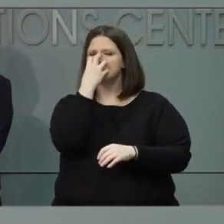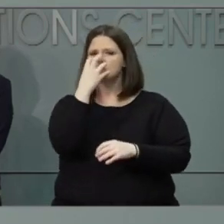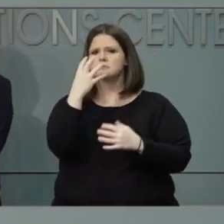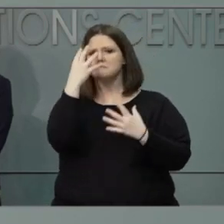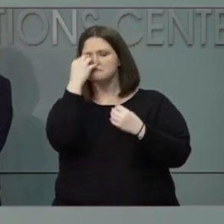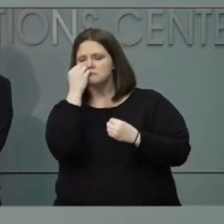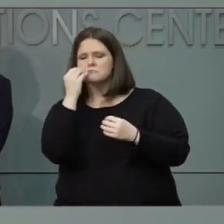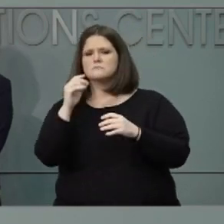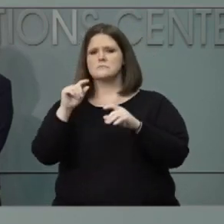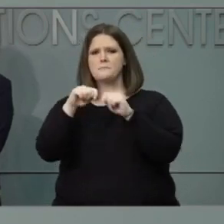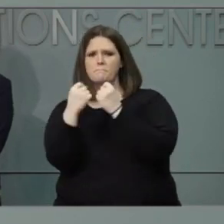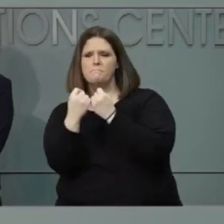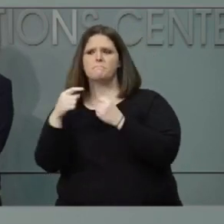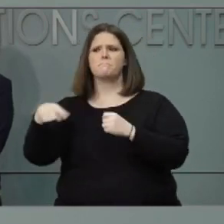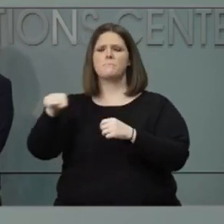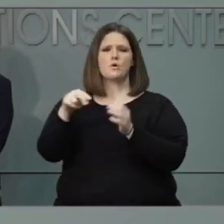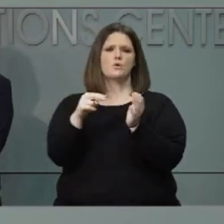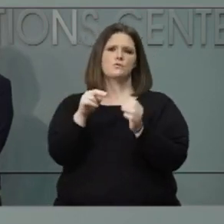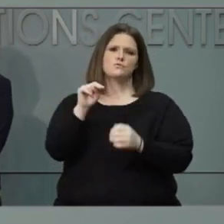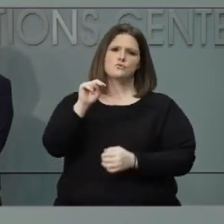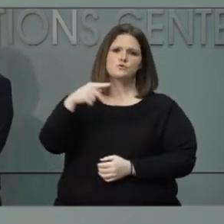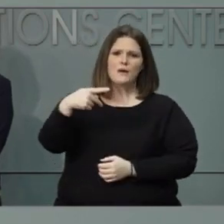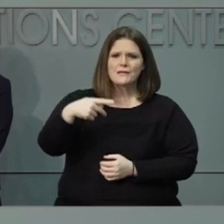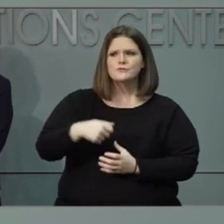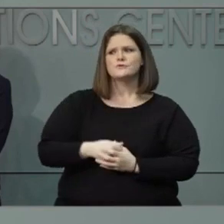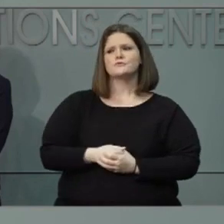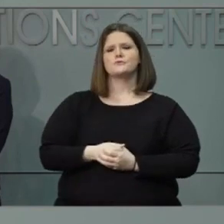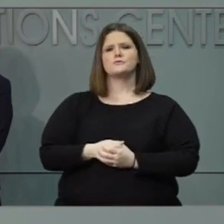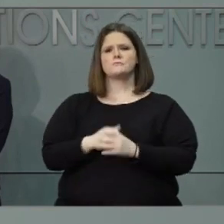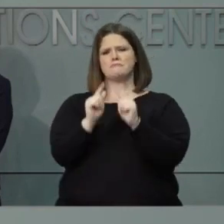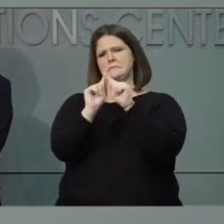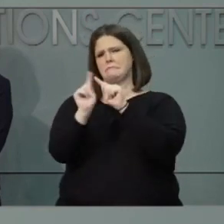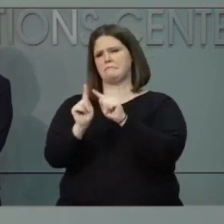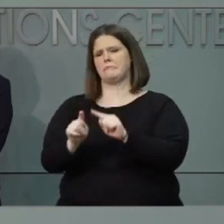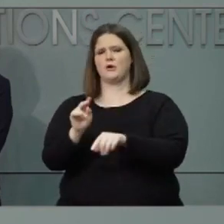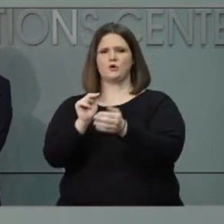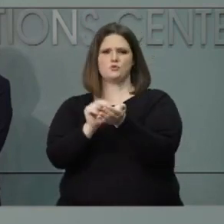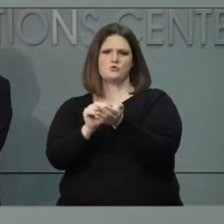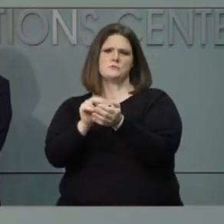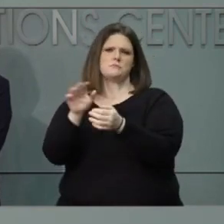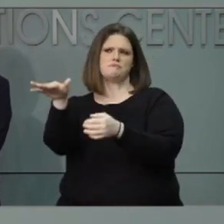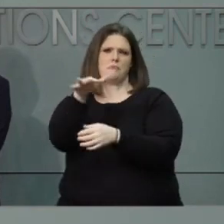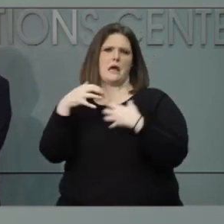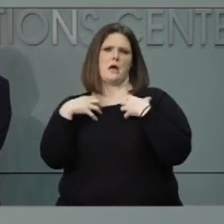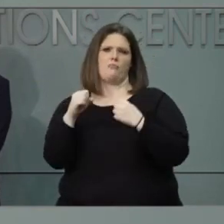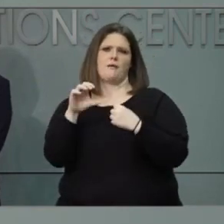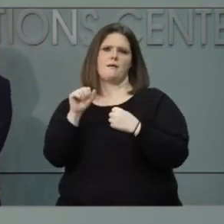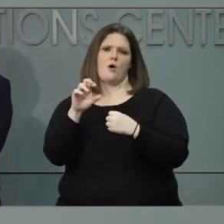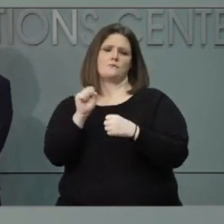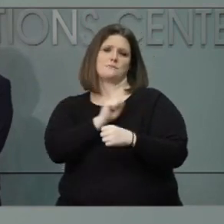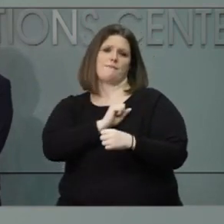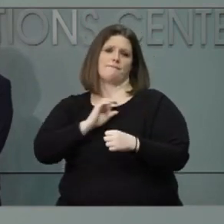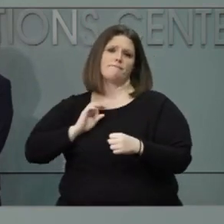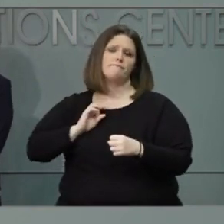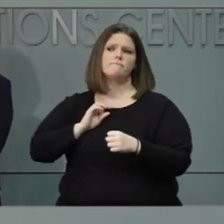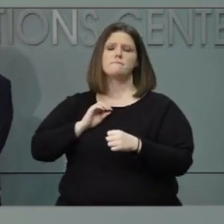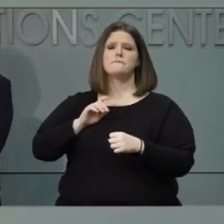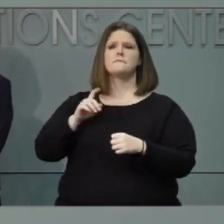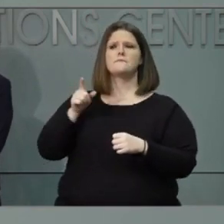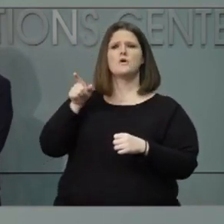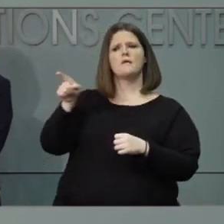nurse practitioners, et cetera. Is there any thought about giving those types of healthcare personnel